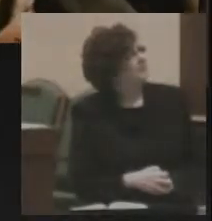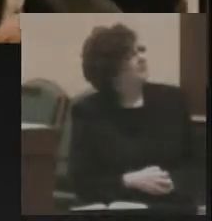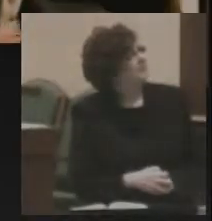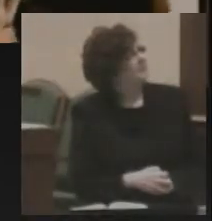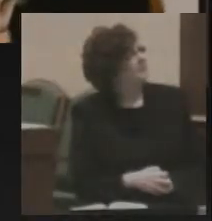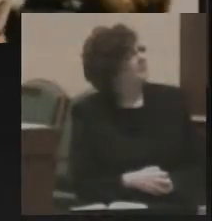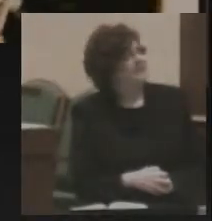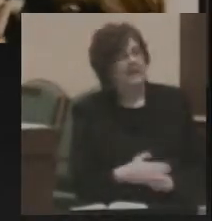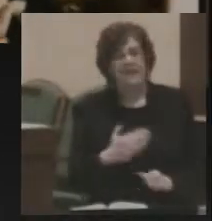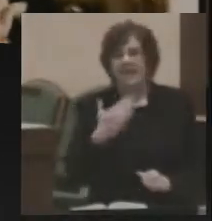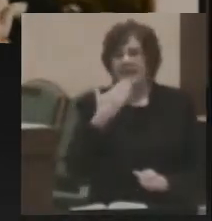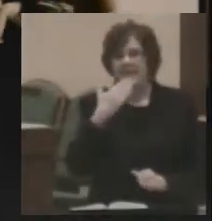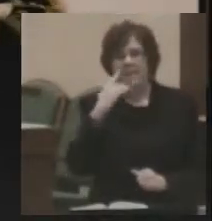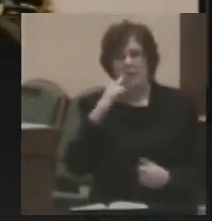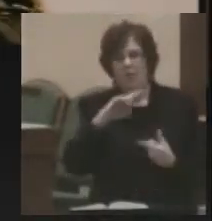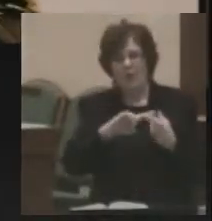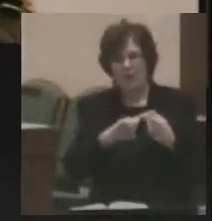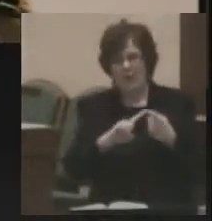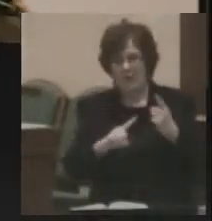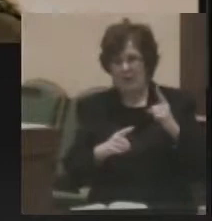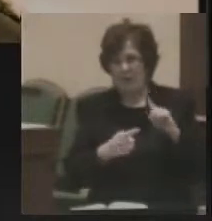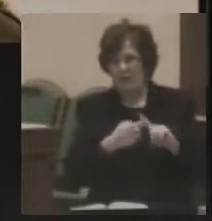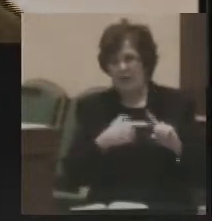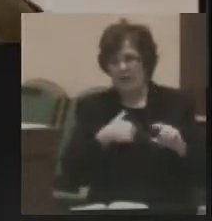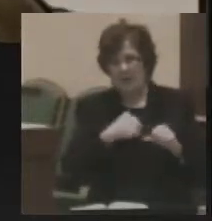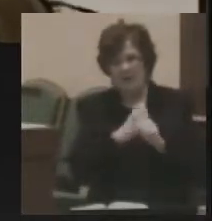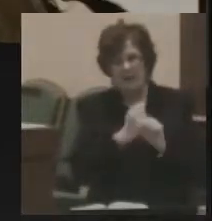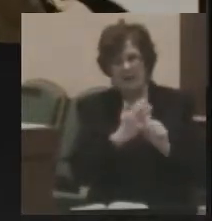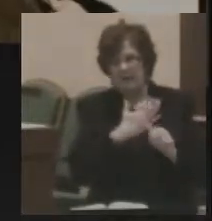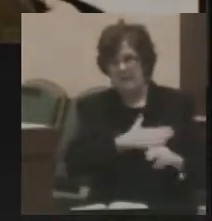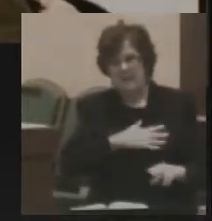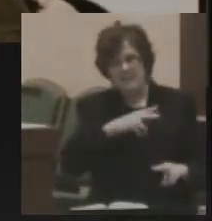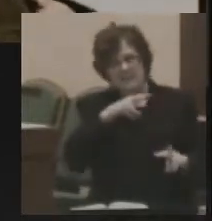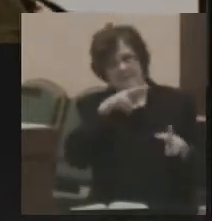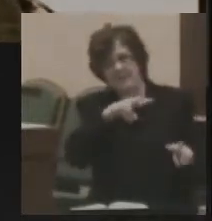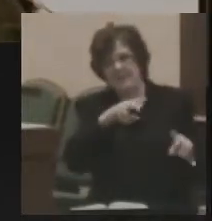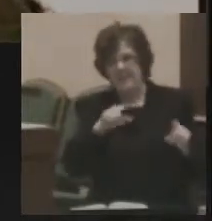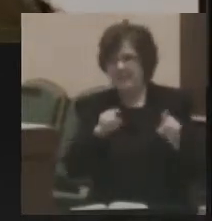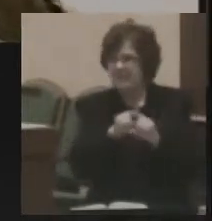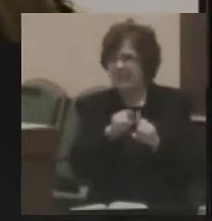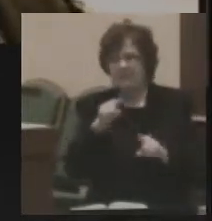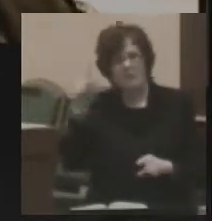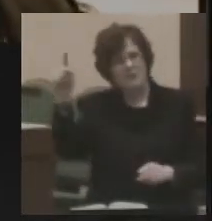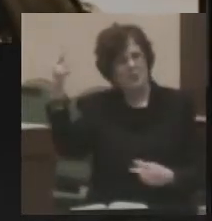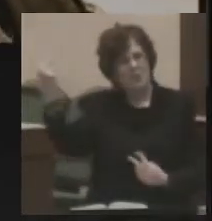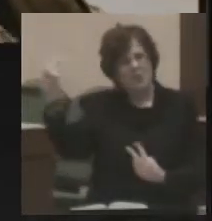Thank you for the friend I made. Please watch over her as you've watched over me.